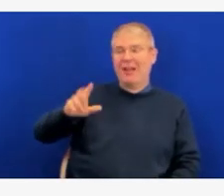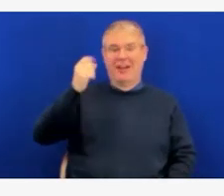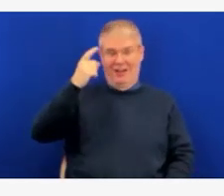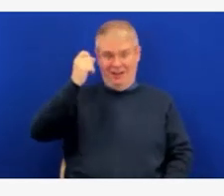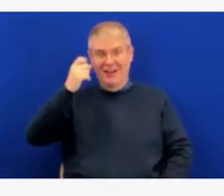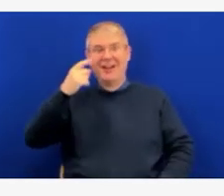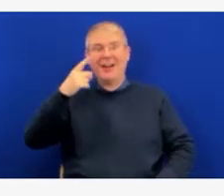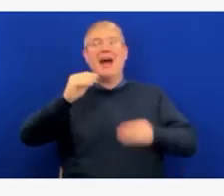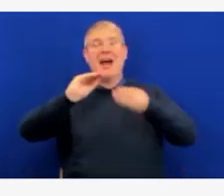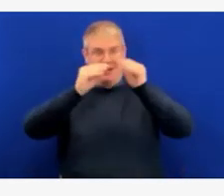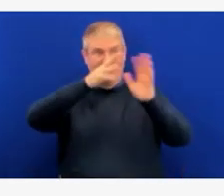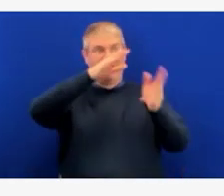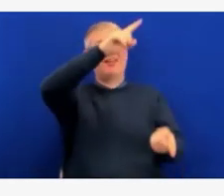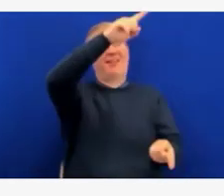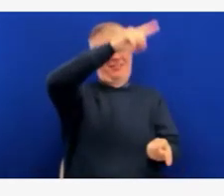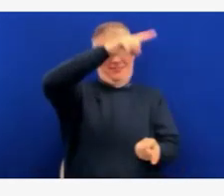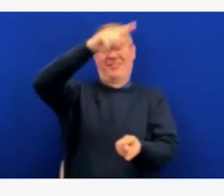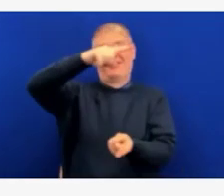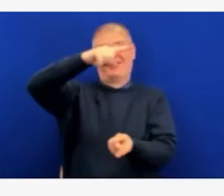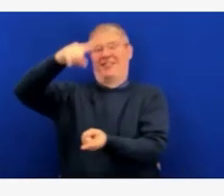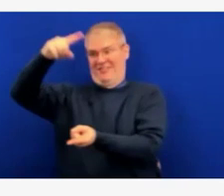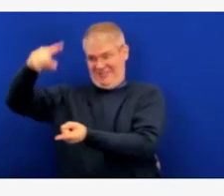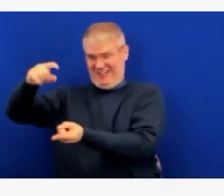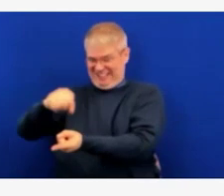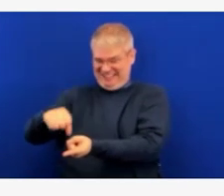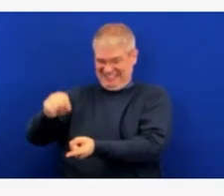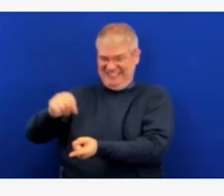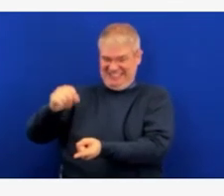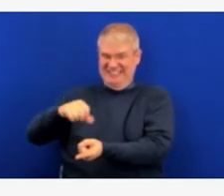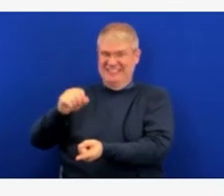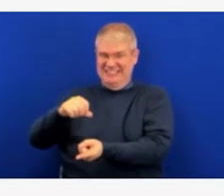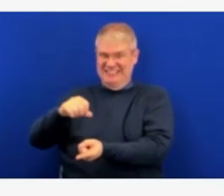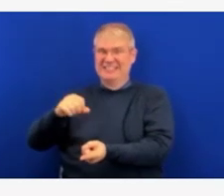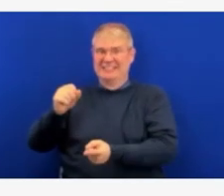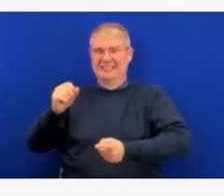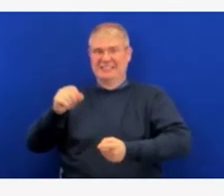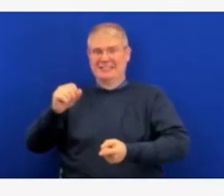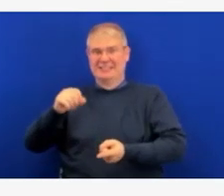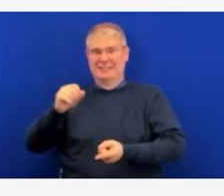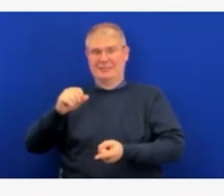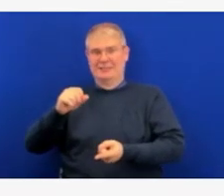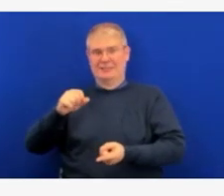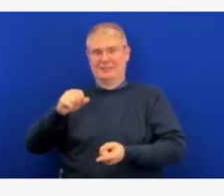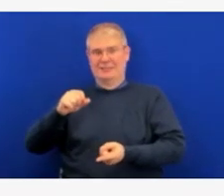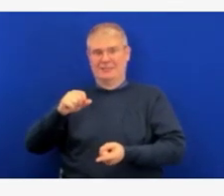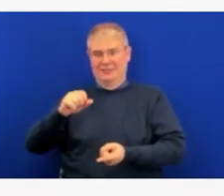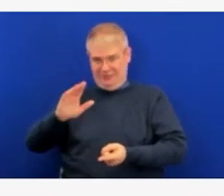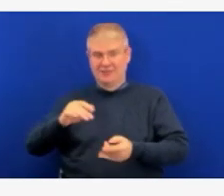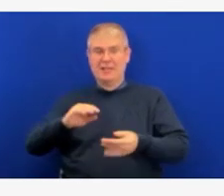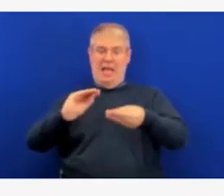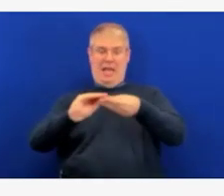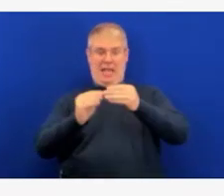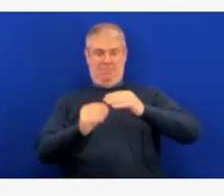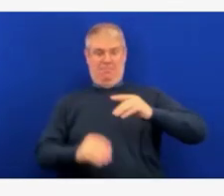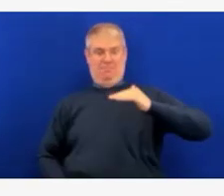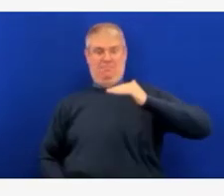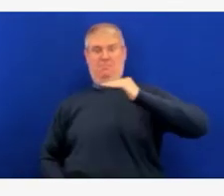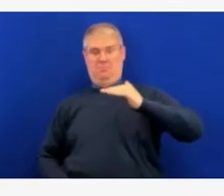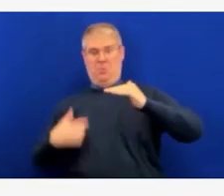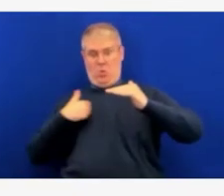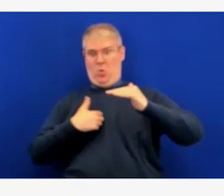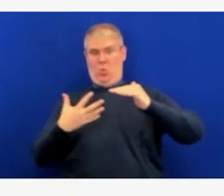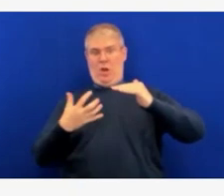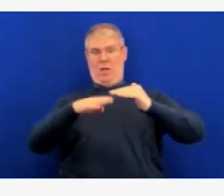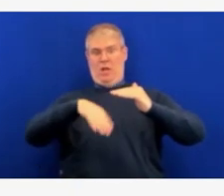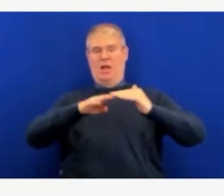as I mentioned, the number is still high. We still have that high kind of watermark level, if you will, I keep referring to the